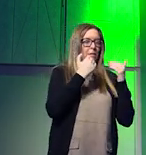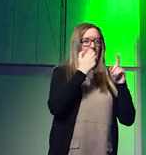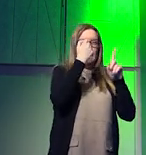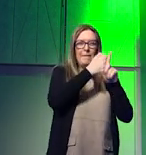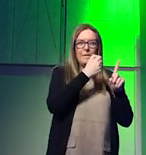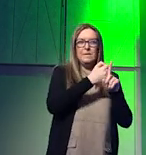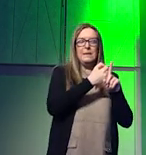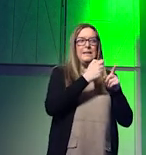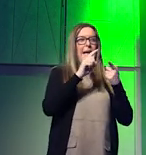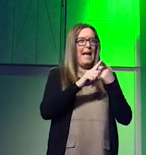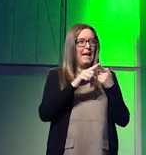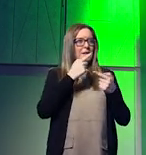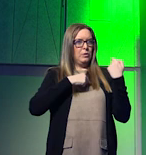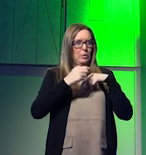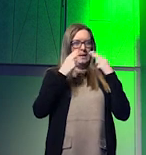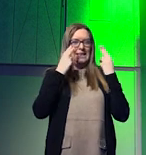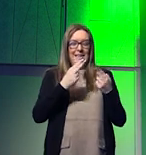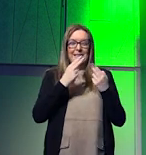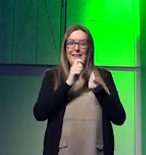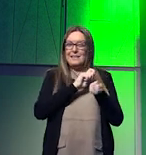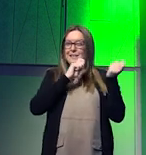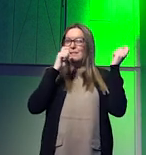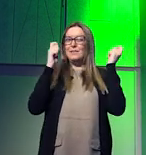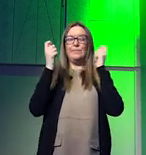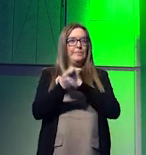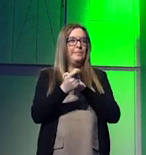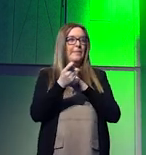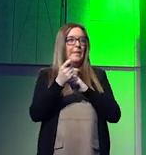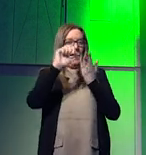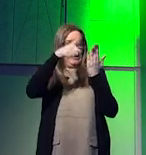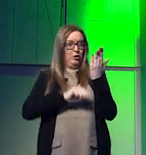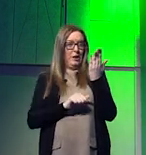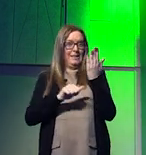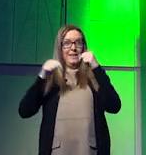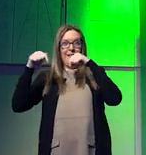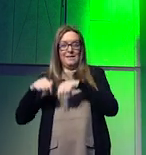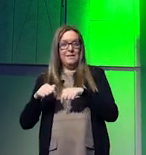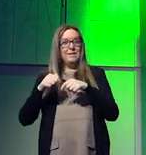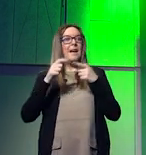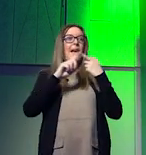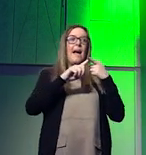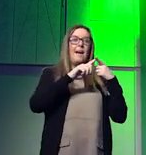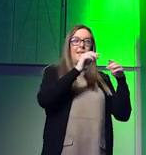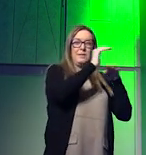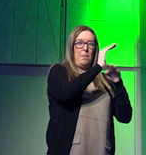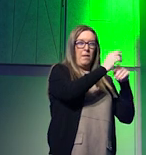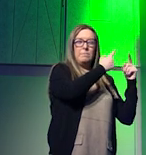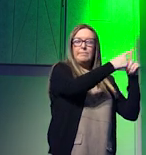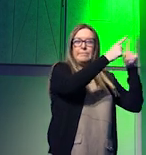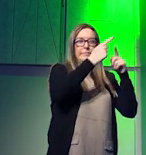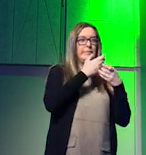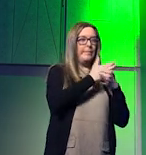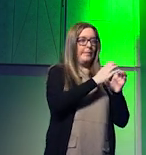equip Europe for an ecological regeneration agenda at home and abroad. Capacitating